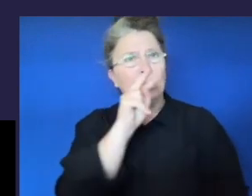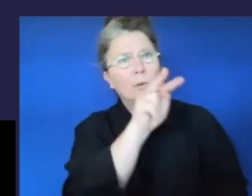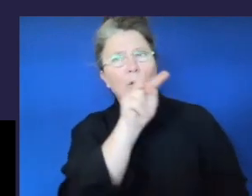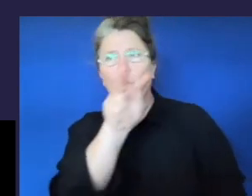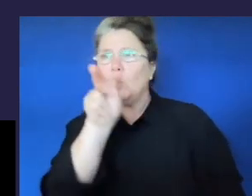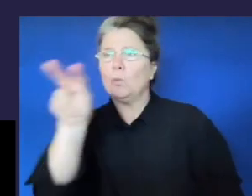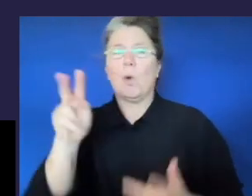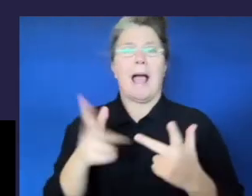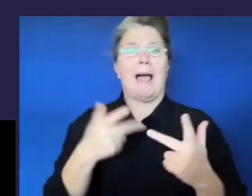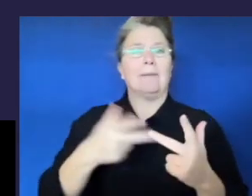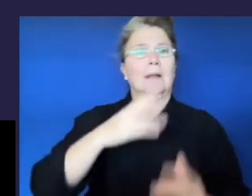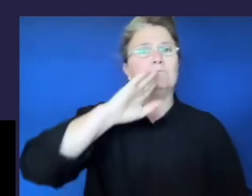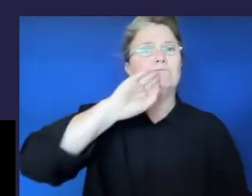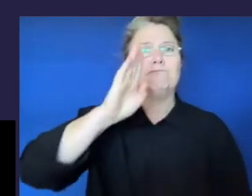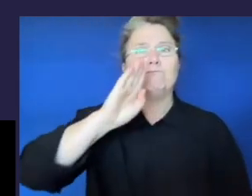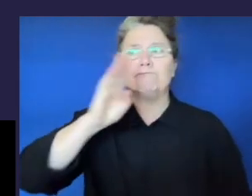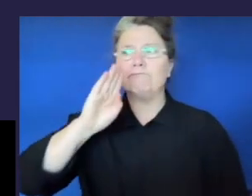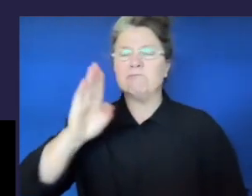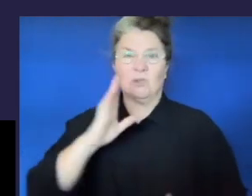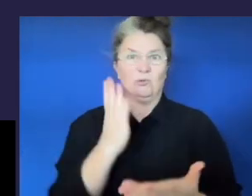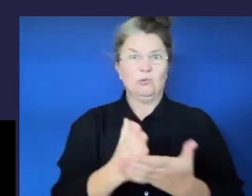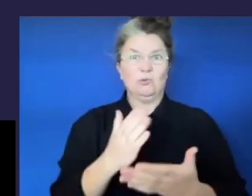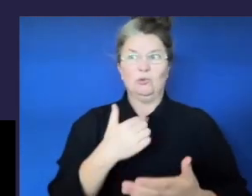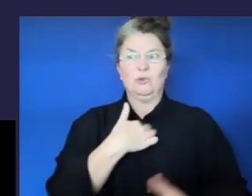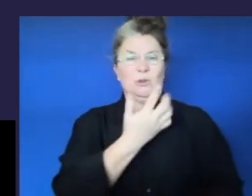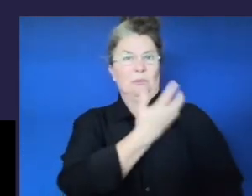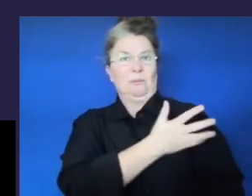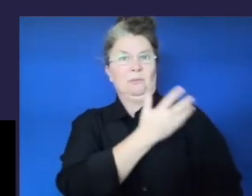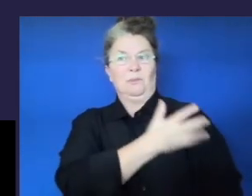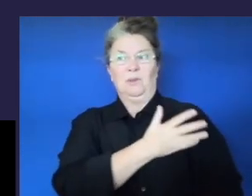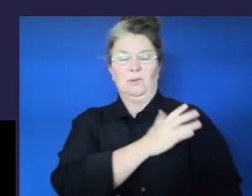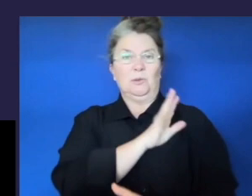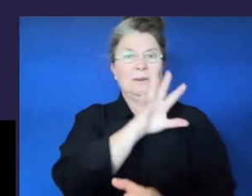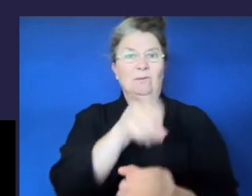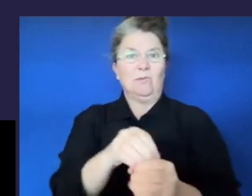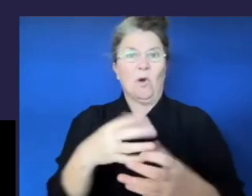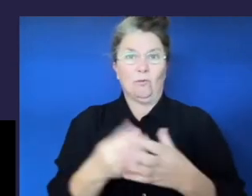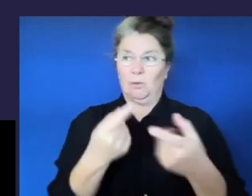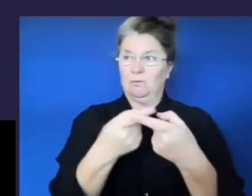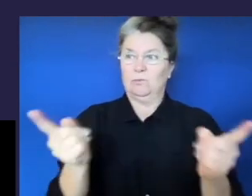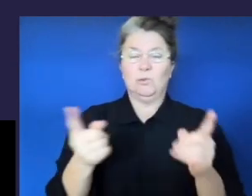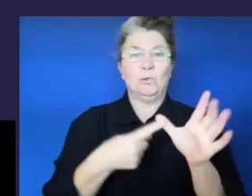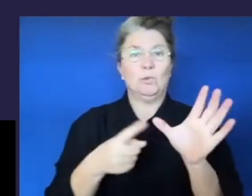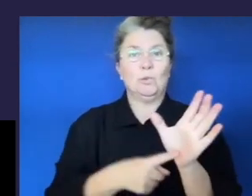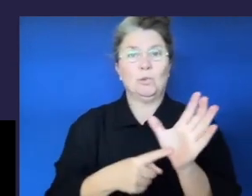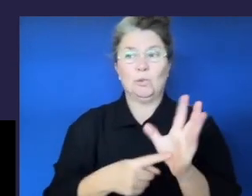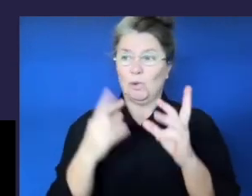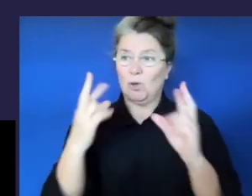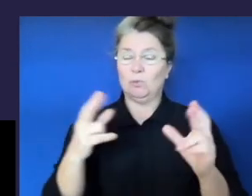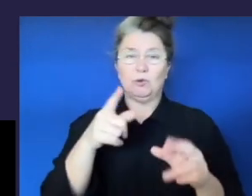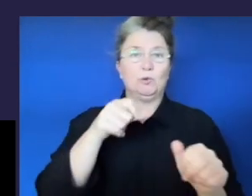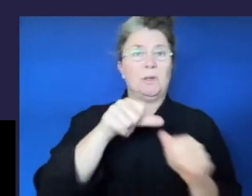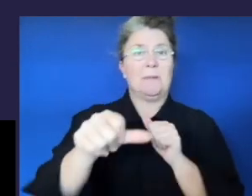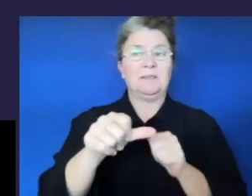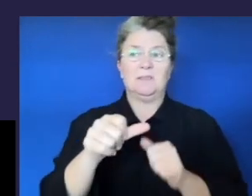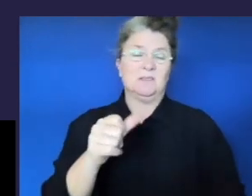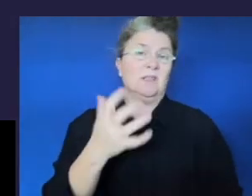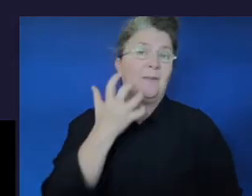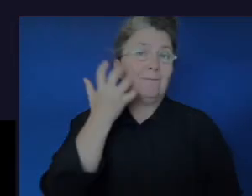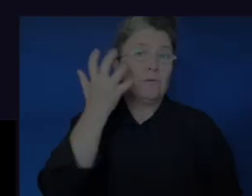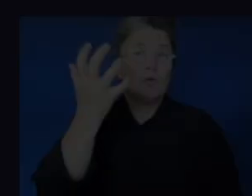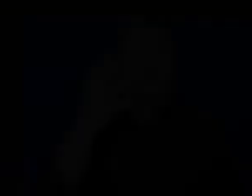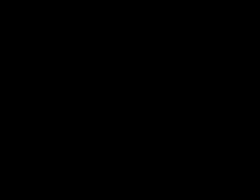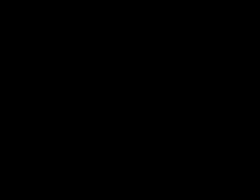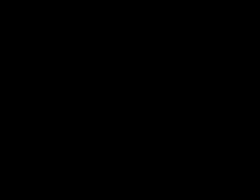It's certainly been a pleasure to be a part of this conference with you all, and I wish you all the best moving forward. Thanks so much. Bye for now.